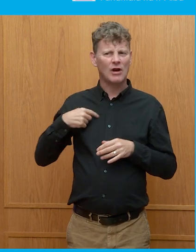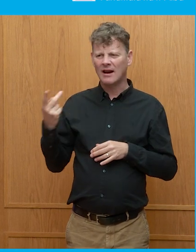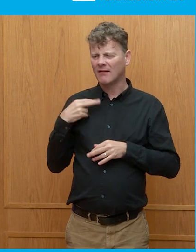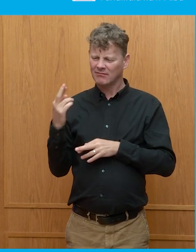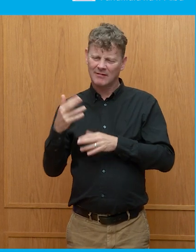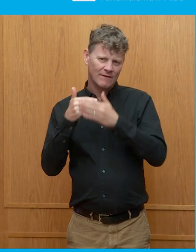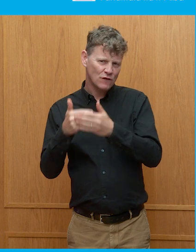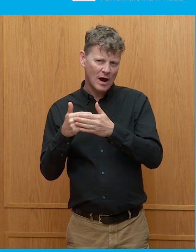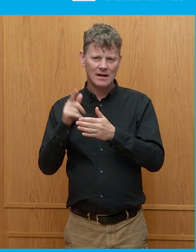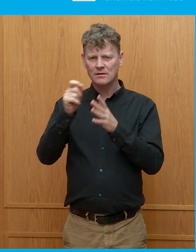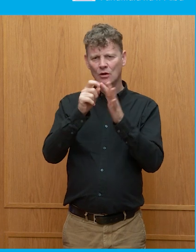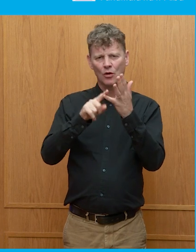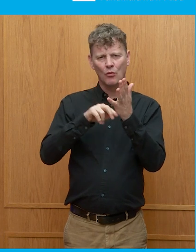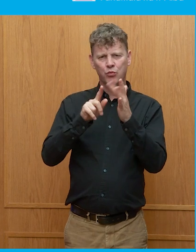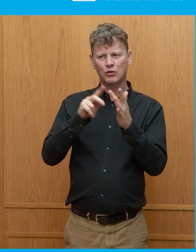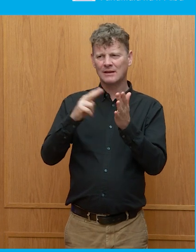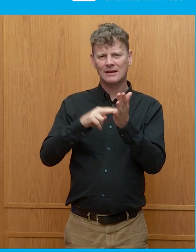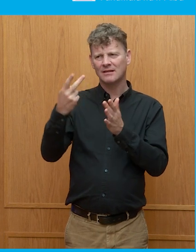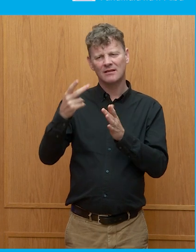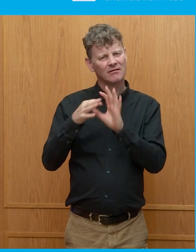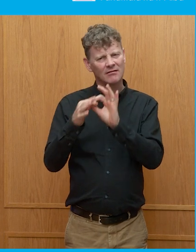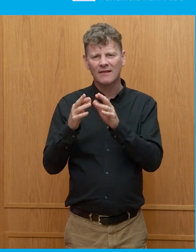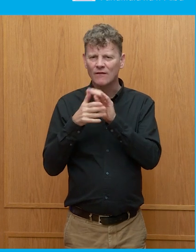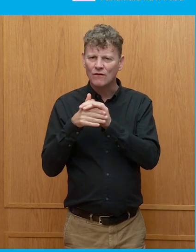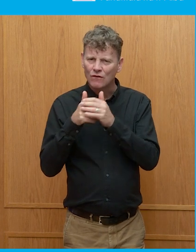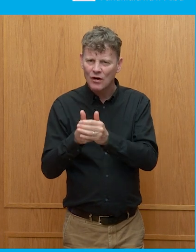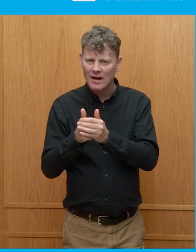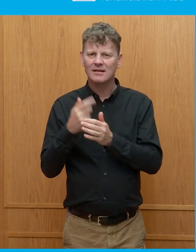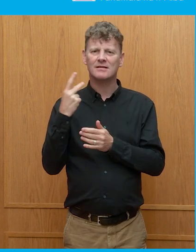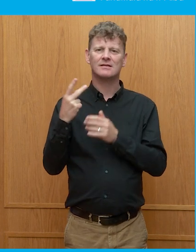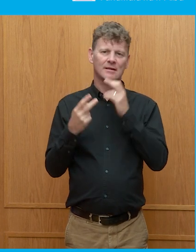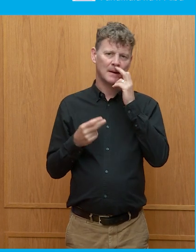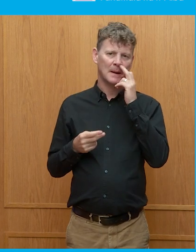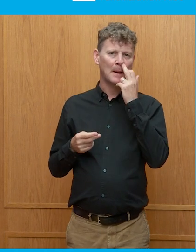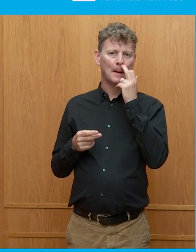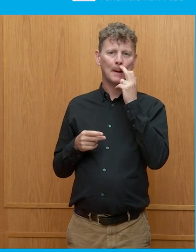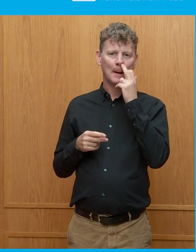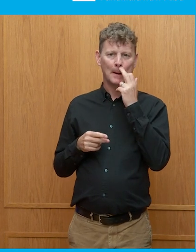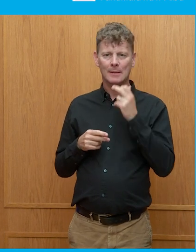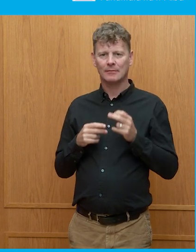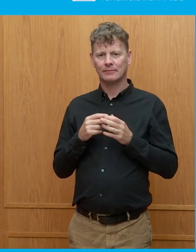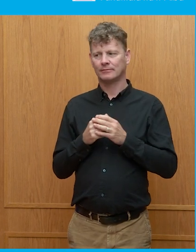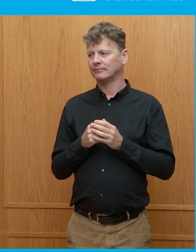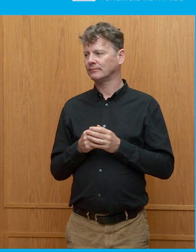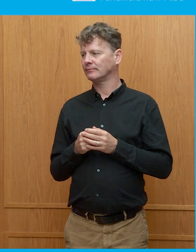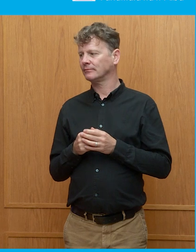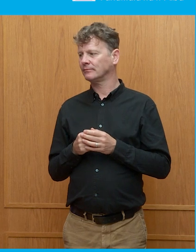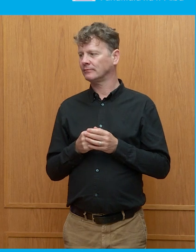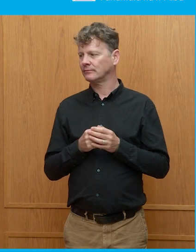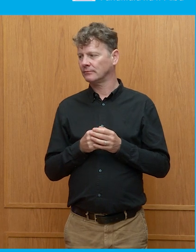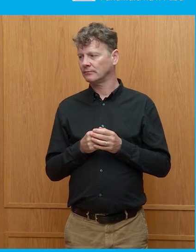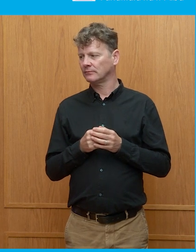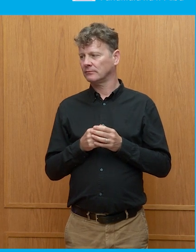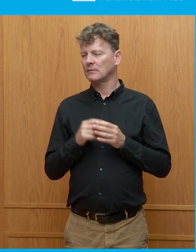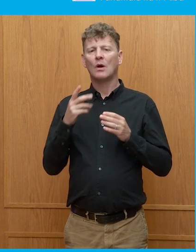friends. So, no, so, no, I – I mean, I – Oh, Kim, well, that's a love affair. That's different. There were love letters